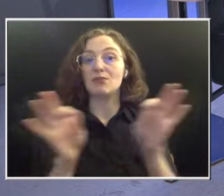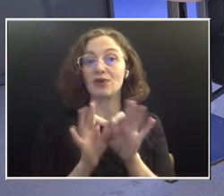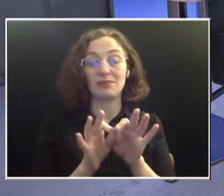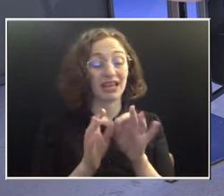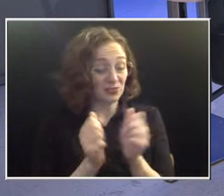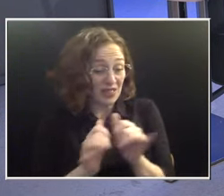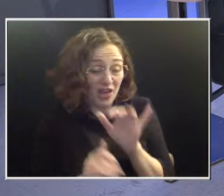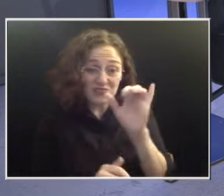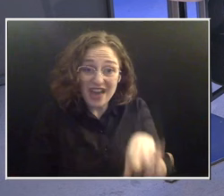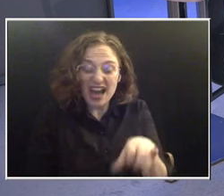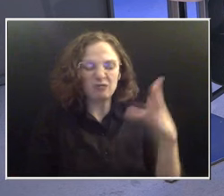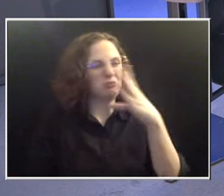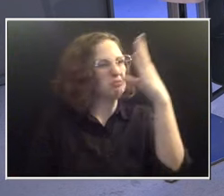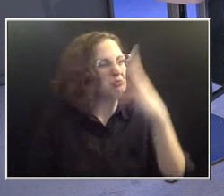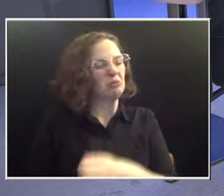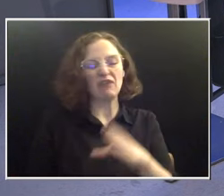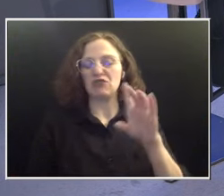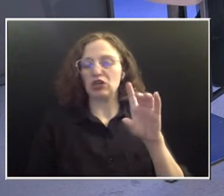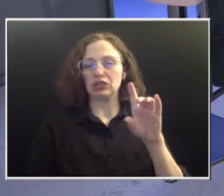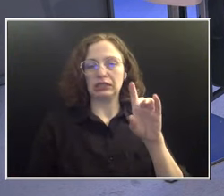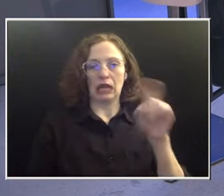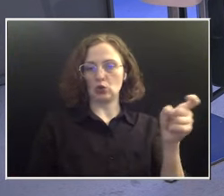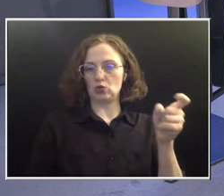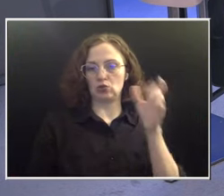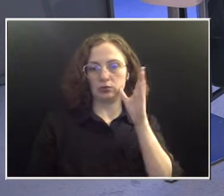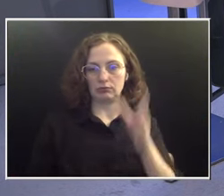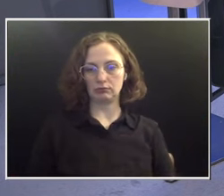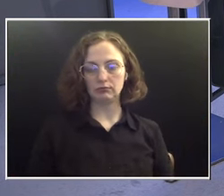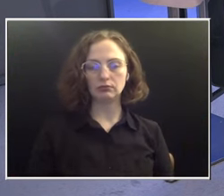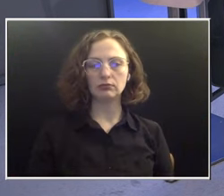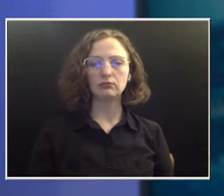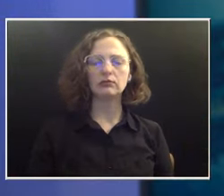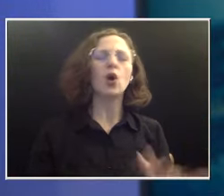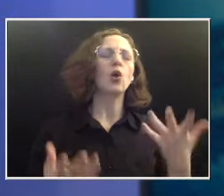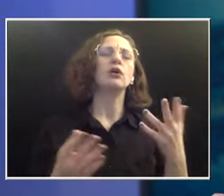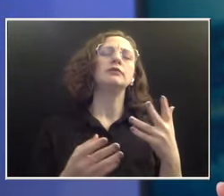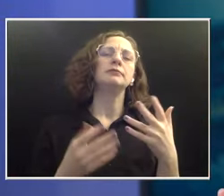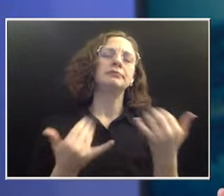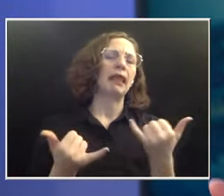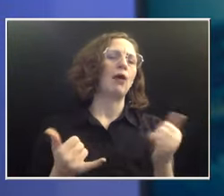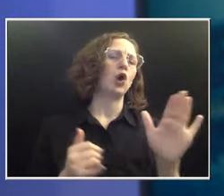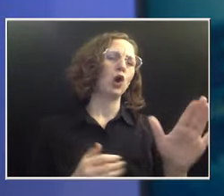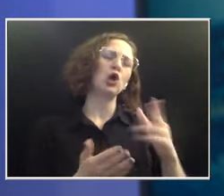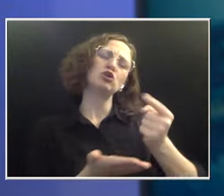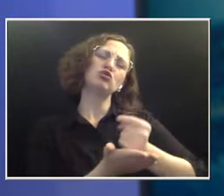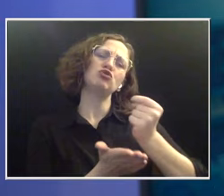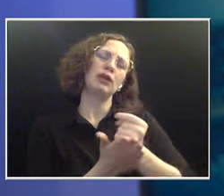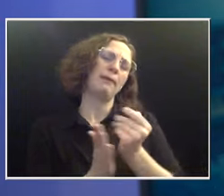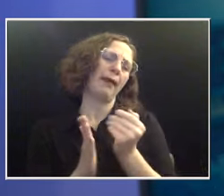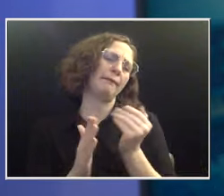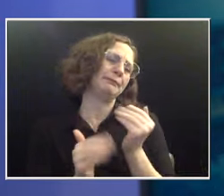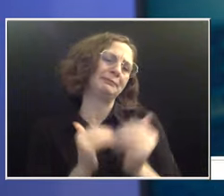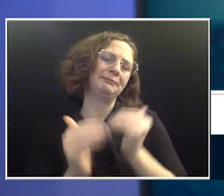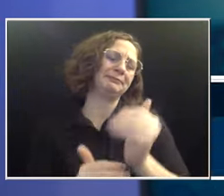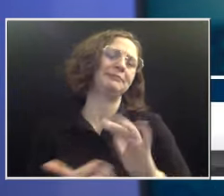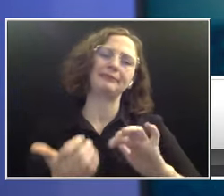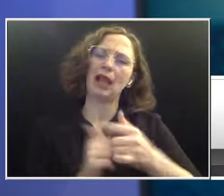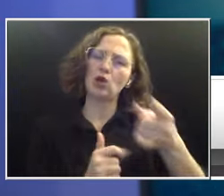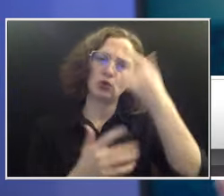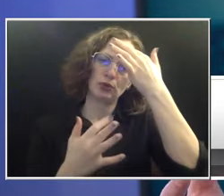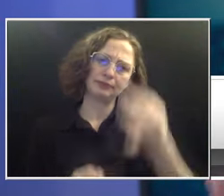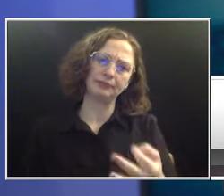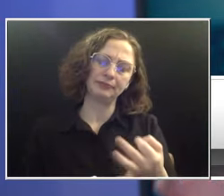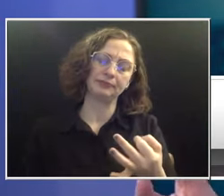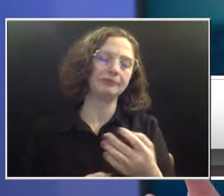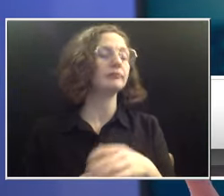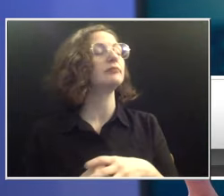today. So let's talk about the treatment plan. How did you know what route to take? So when I meet patients coming to me with a new diagnosis of cervical cancer, I talk